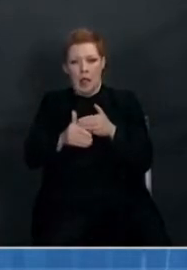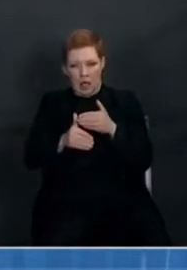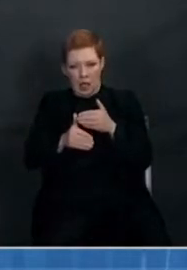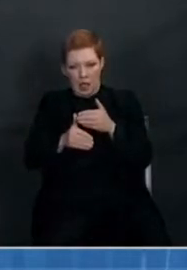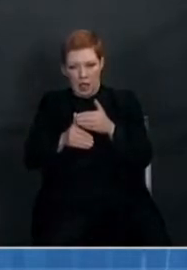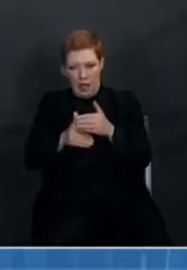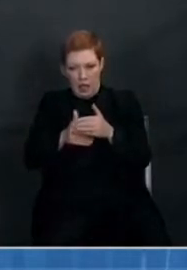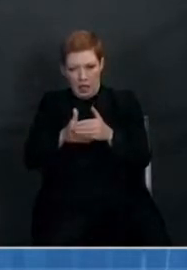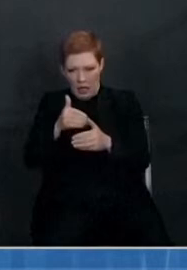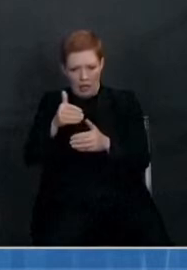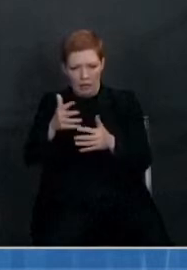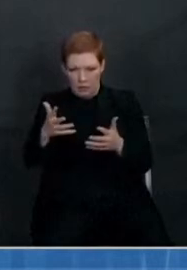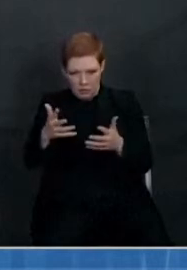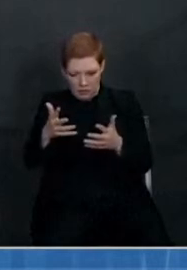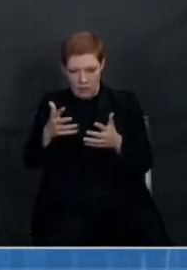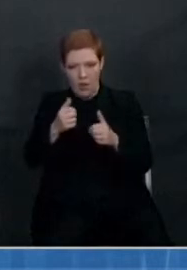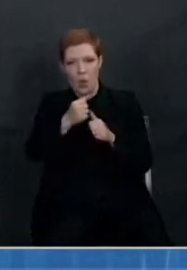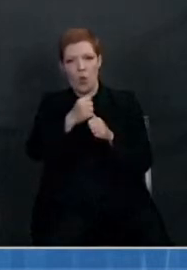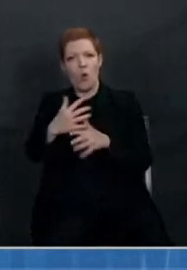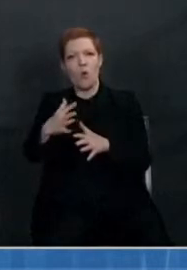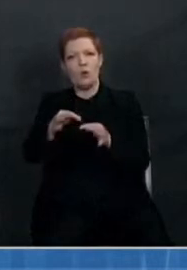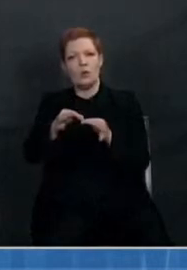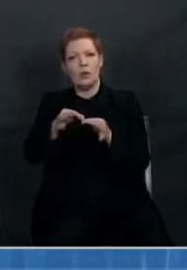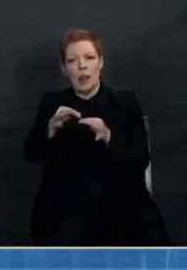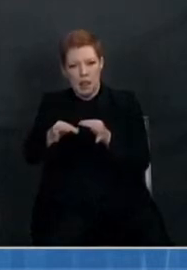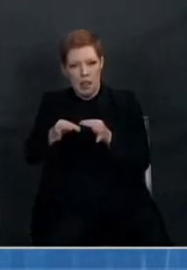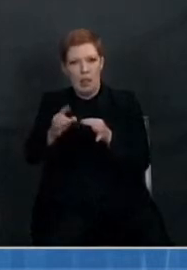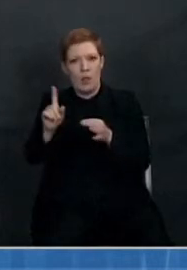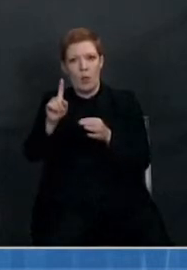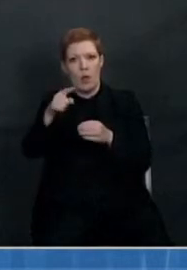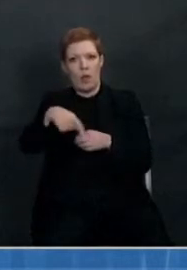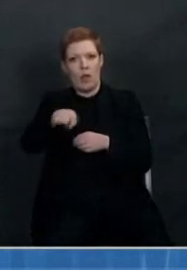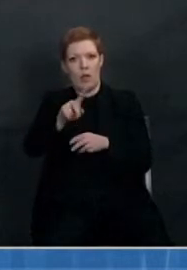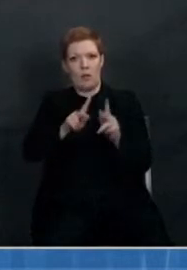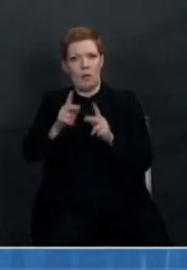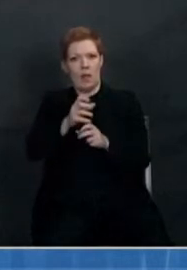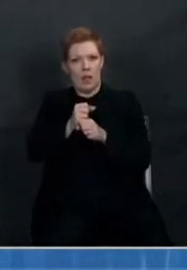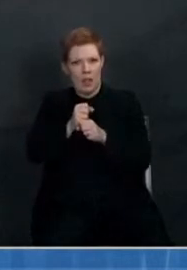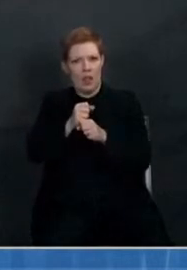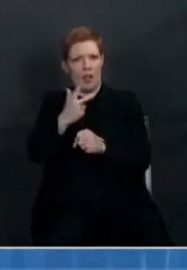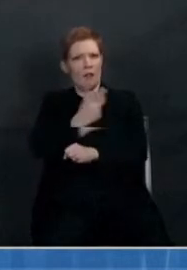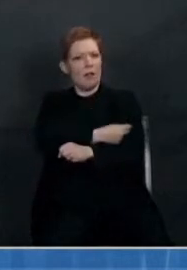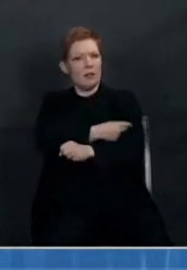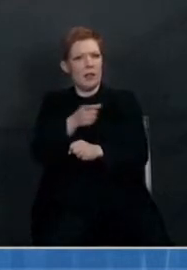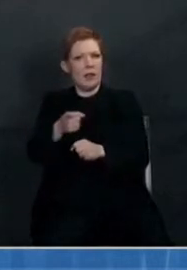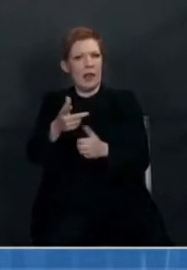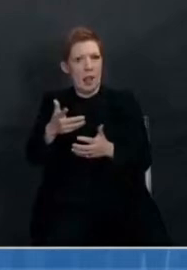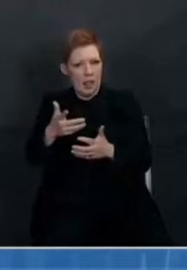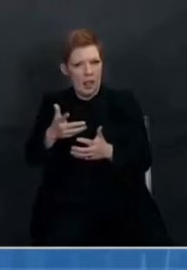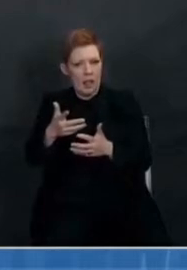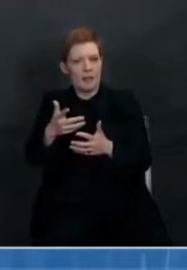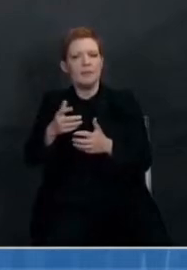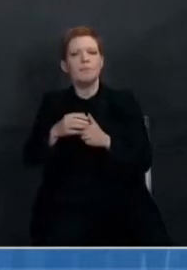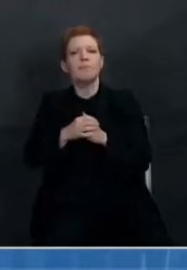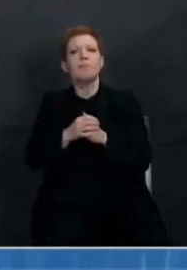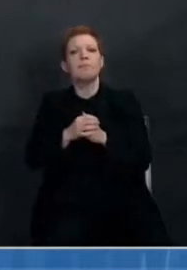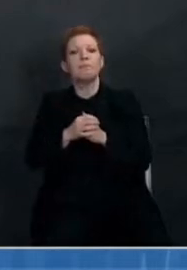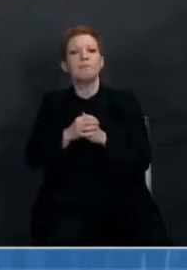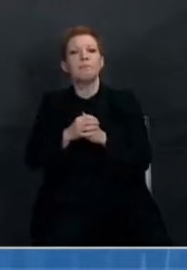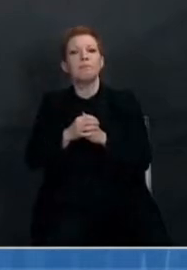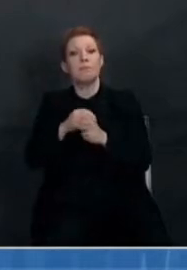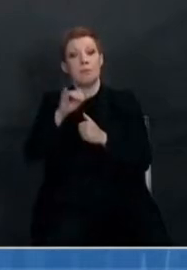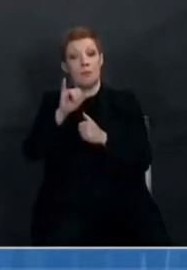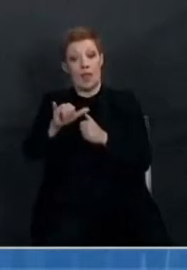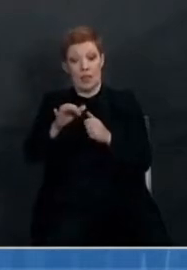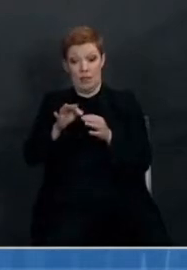obviously caused a delay in people getting their first doses. But not only did this delay